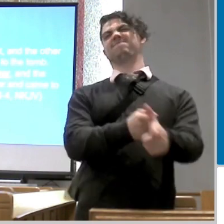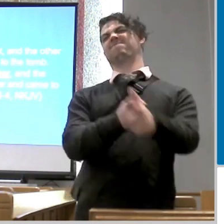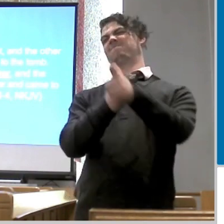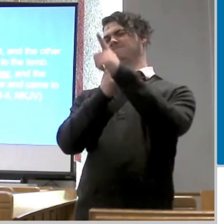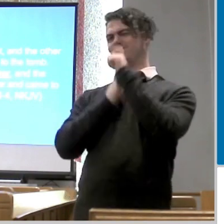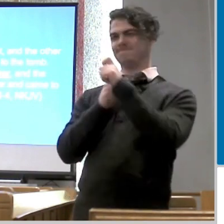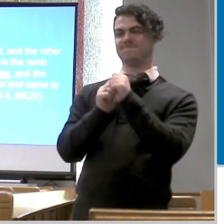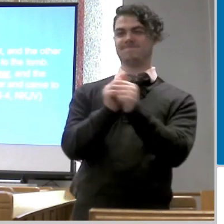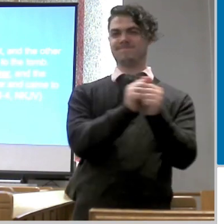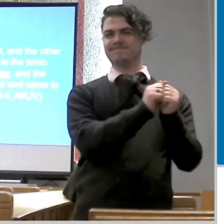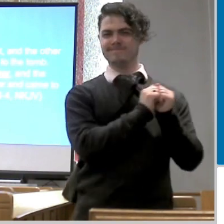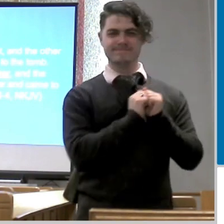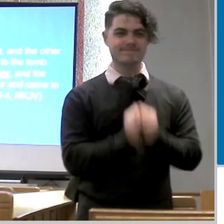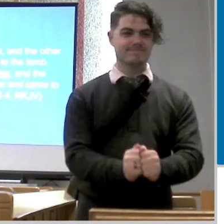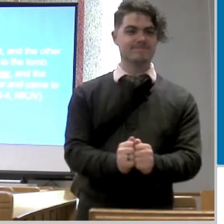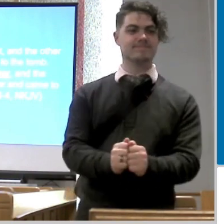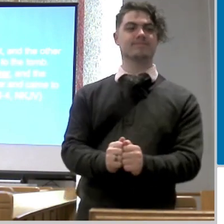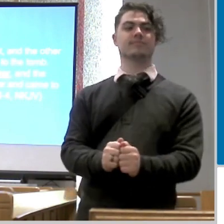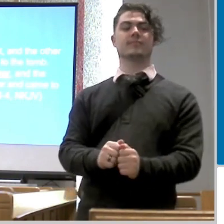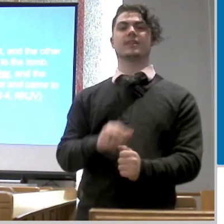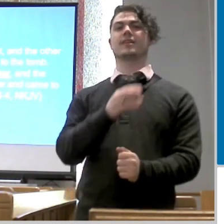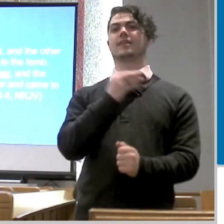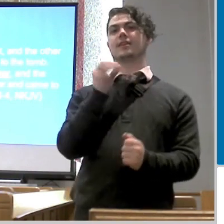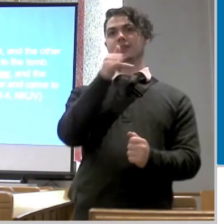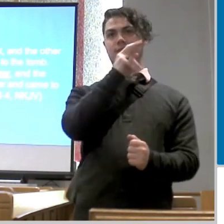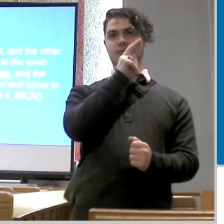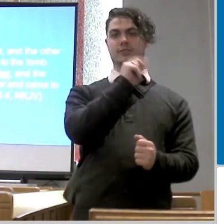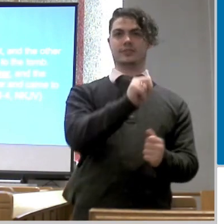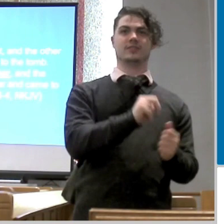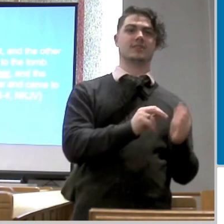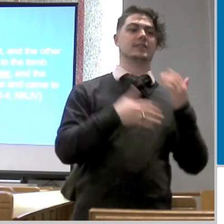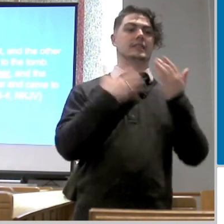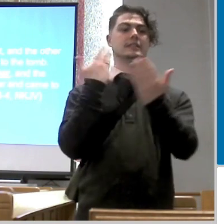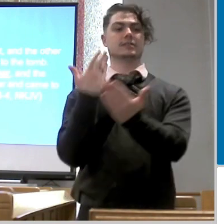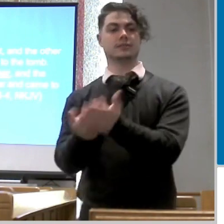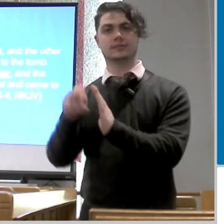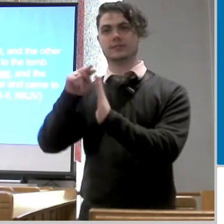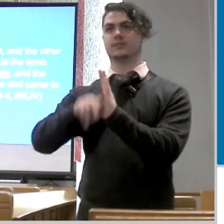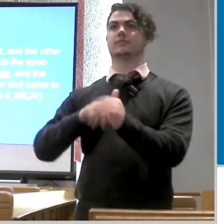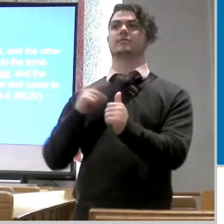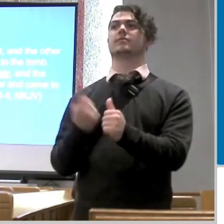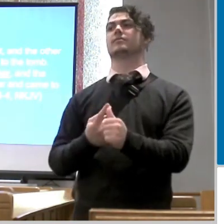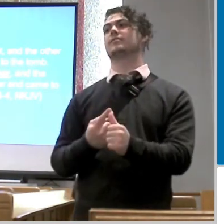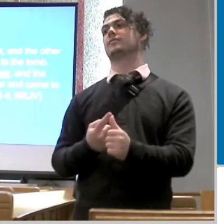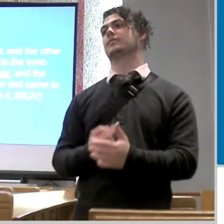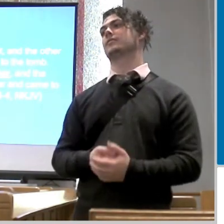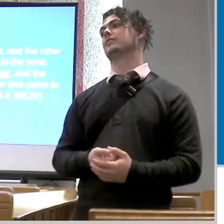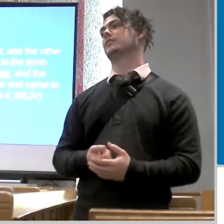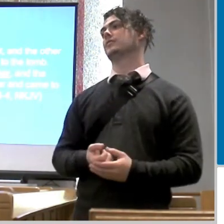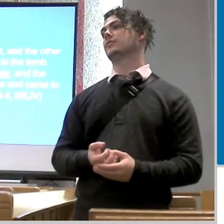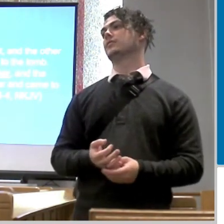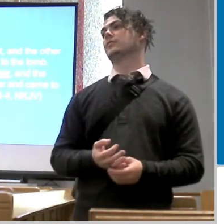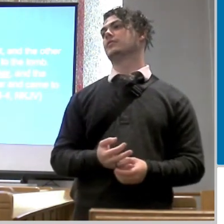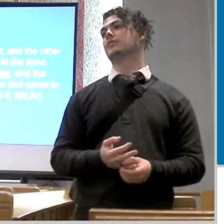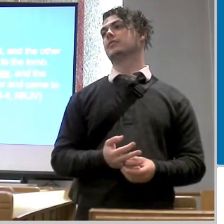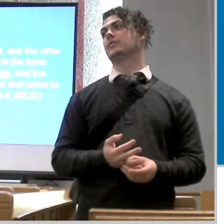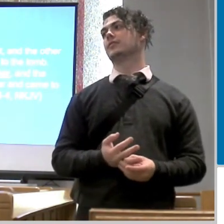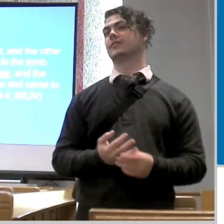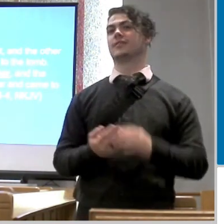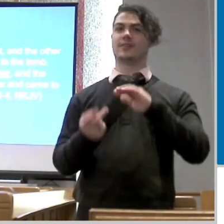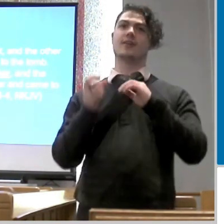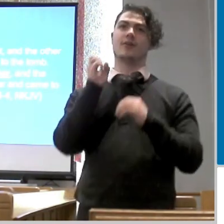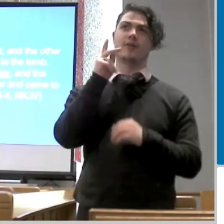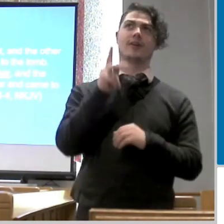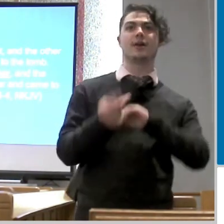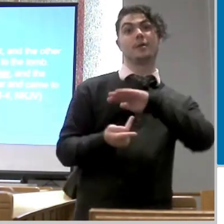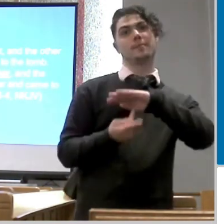both ran together and the other disciple outran peter and came to the tomb first so other than the fact that peter's a little slow